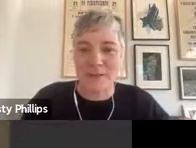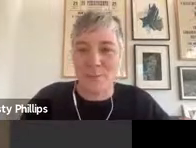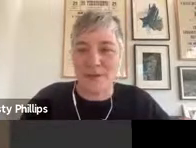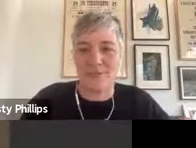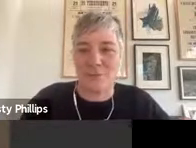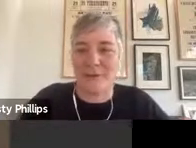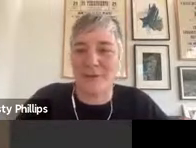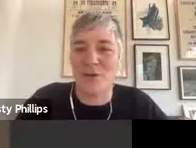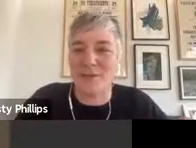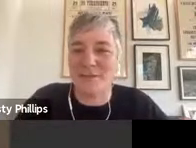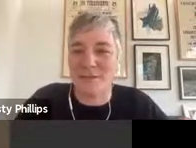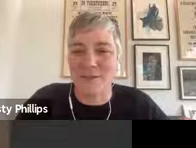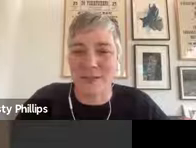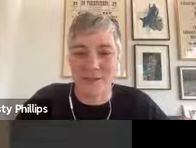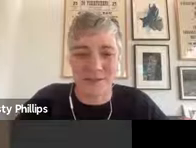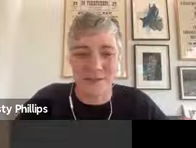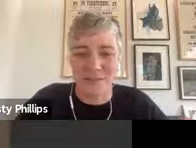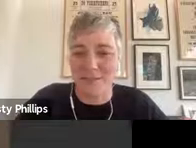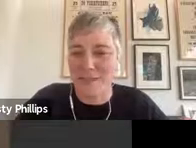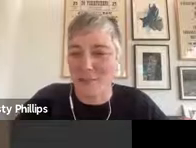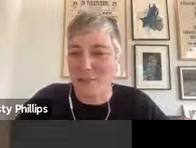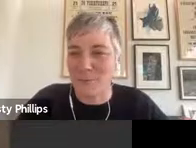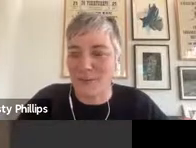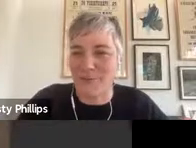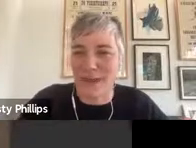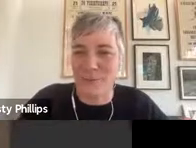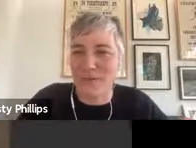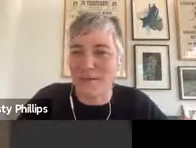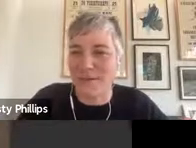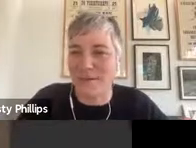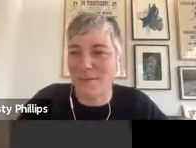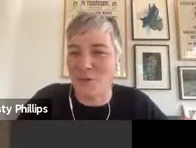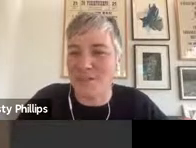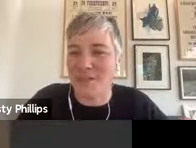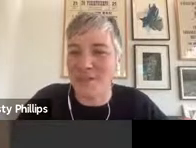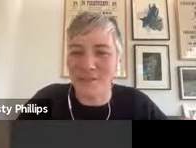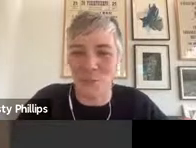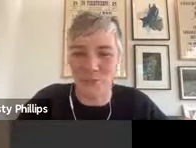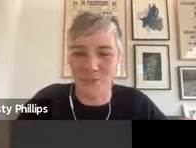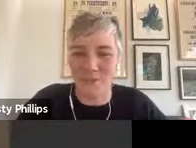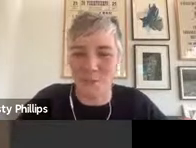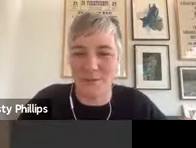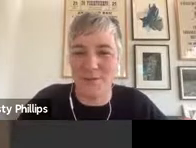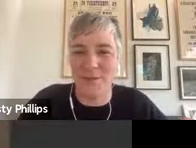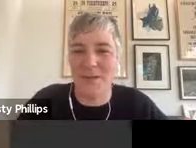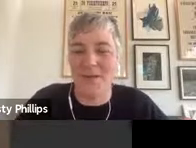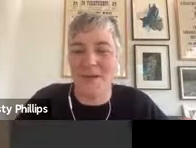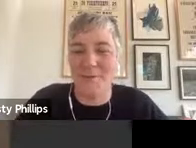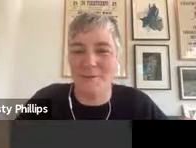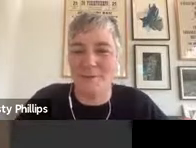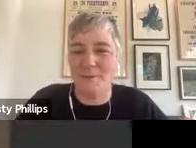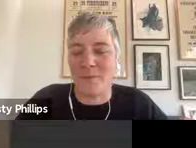So here we have Erotic Ecologies Field Station. This is just a detail from the kind of ammo can that contains all of this work.